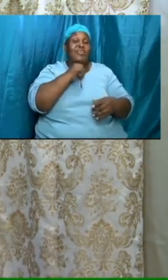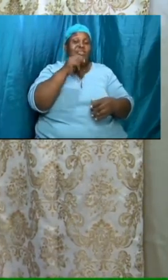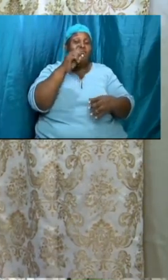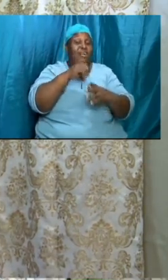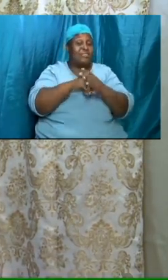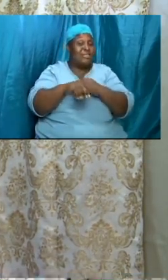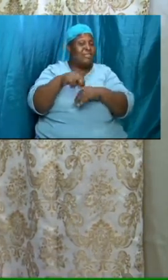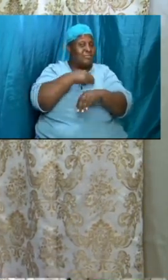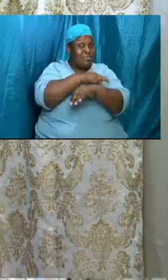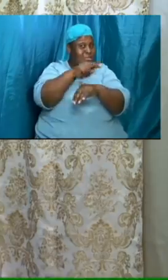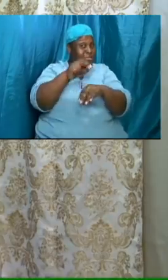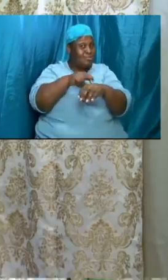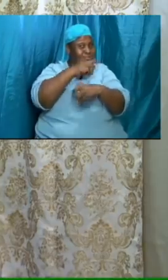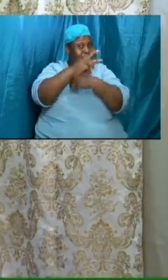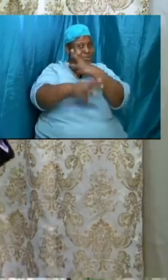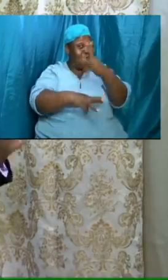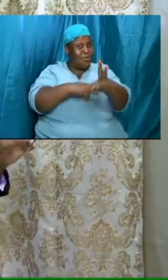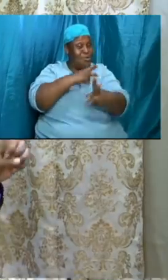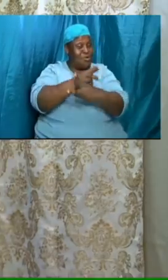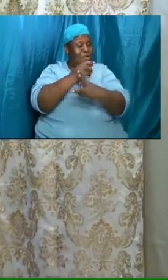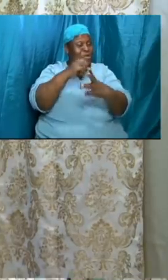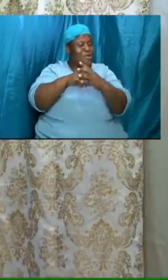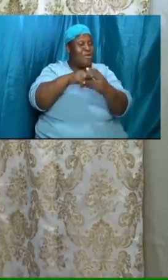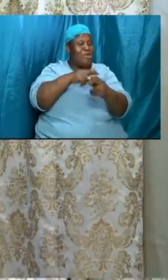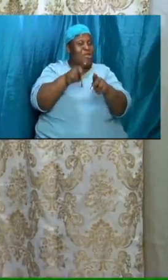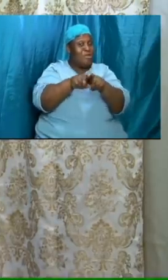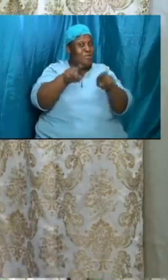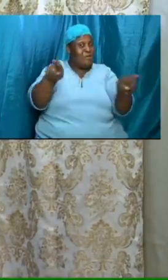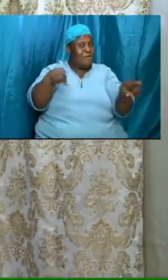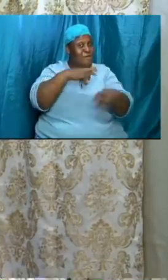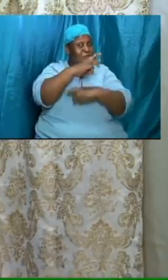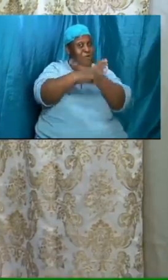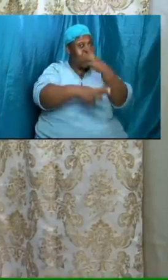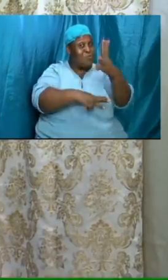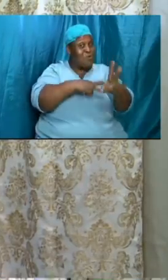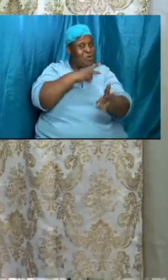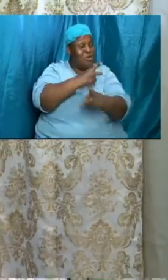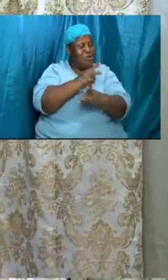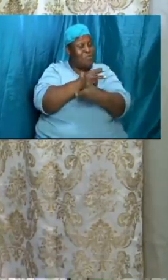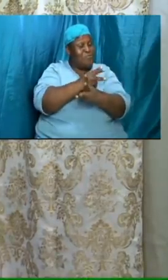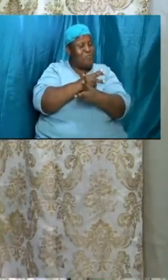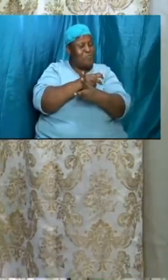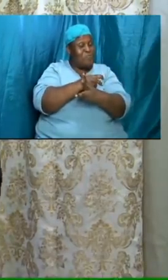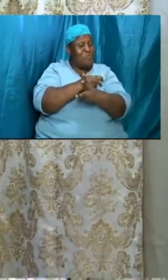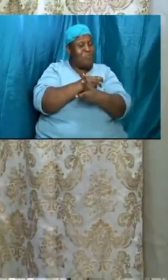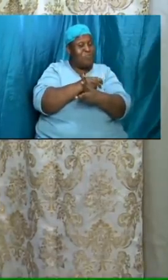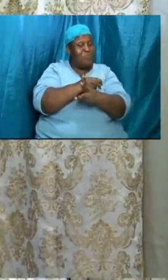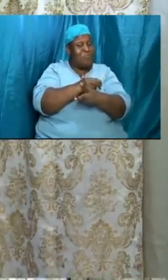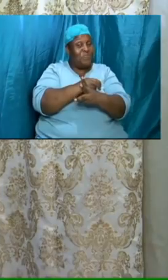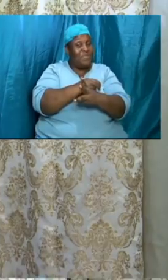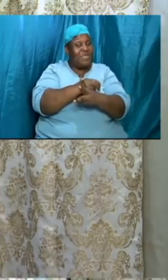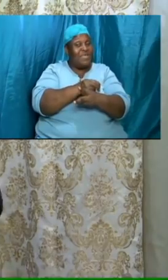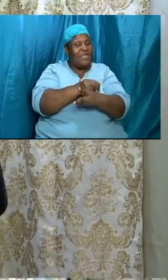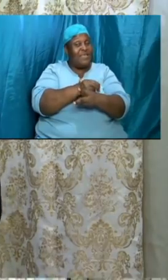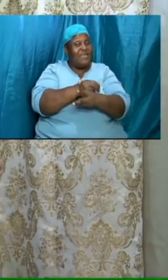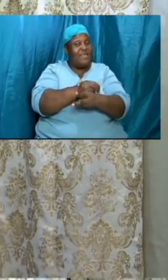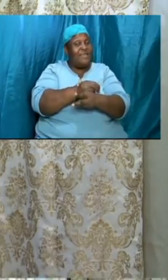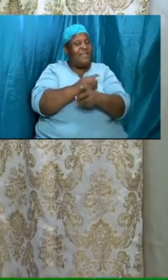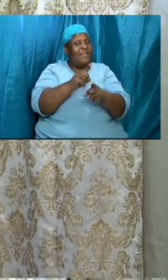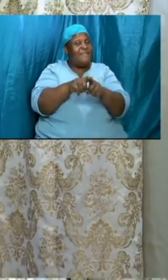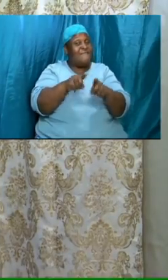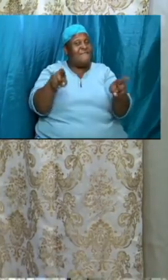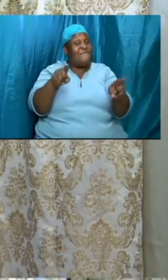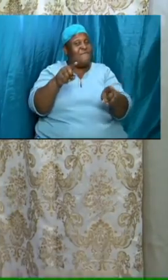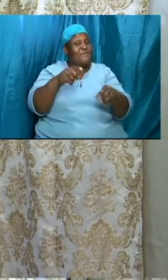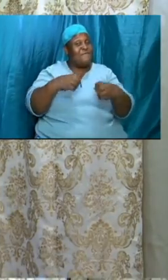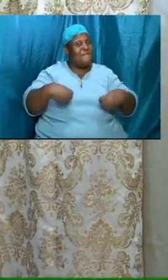this natural world it is in a different domain it is in a different sphere it is in a different environment a spiritual